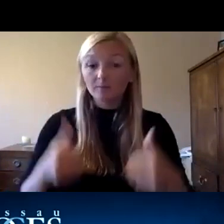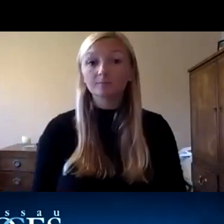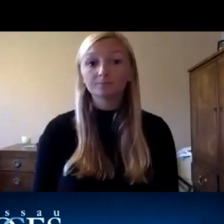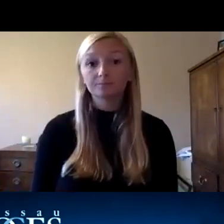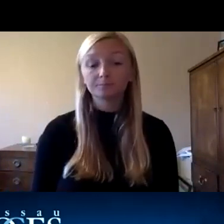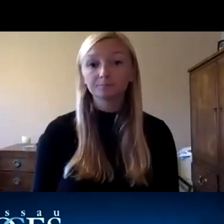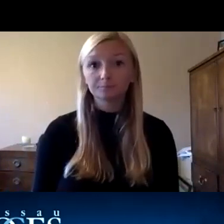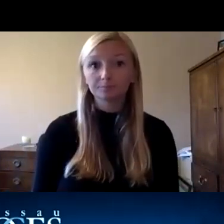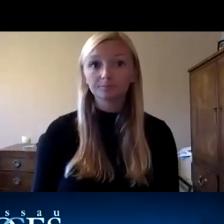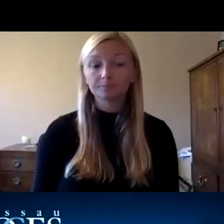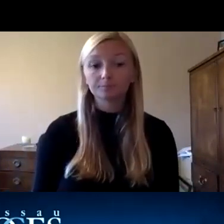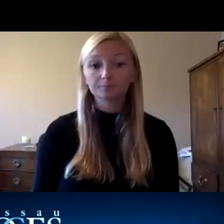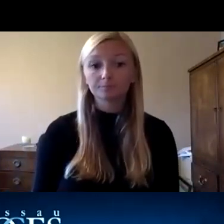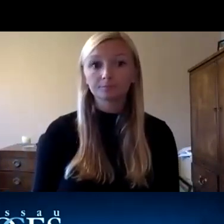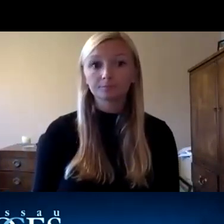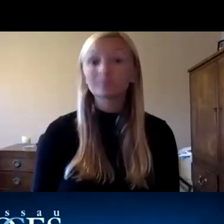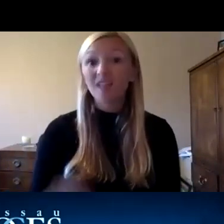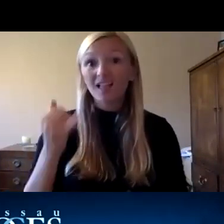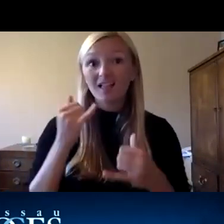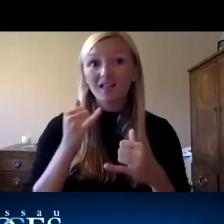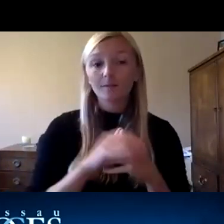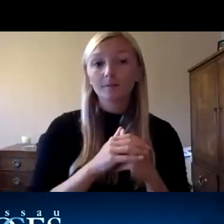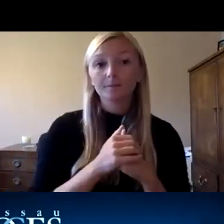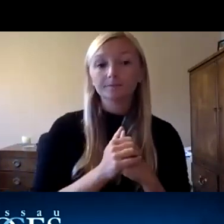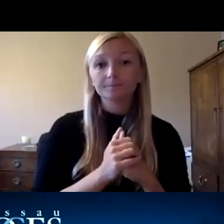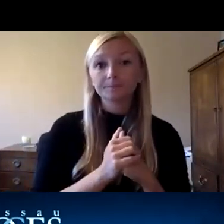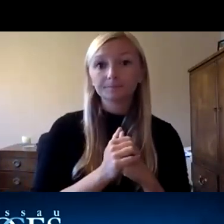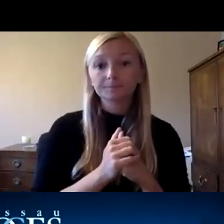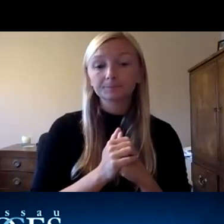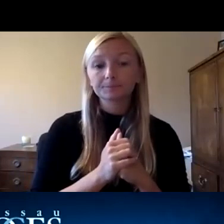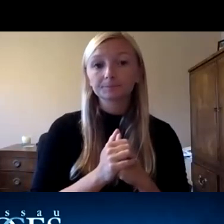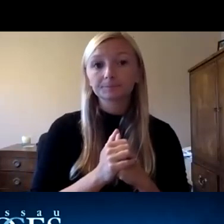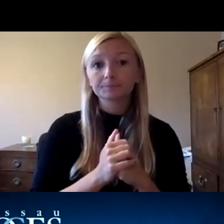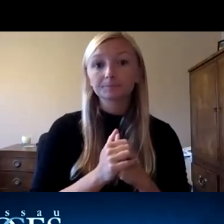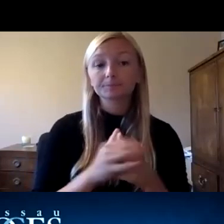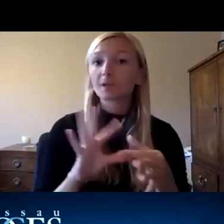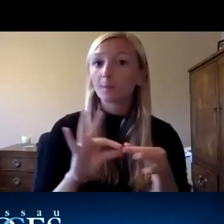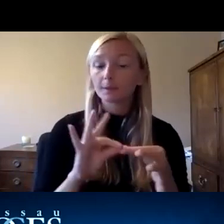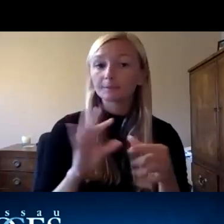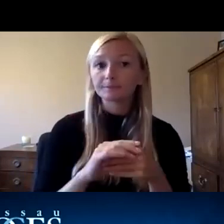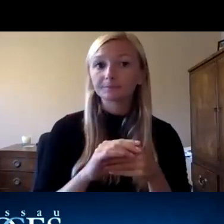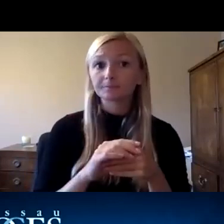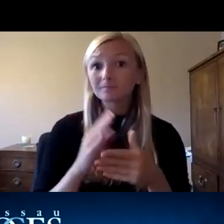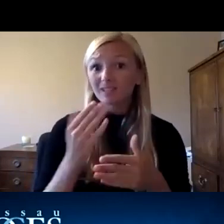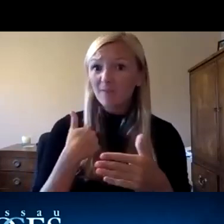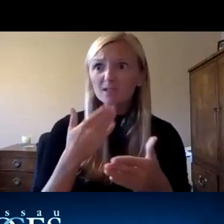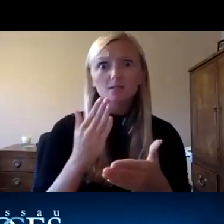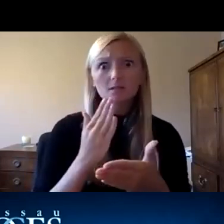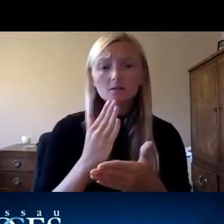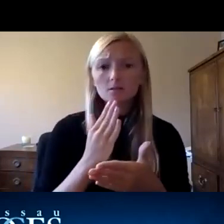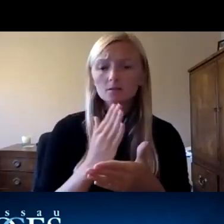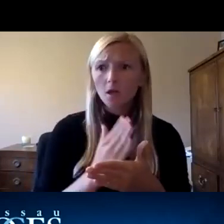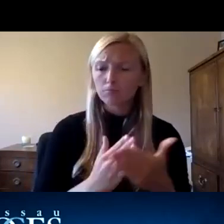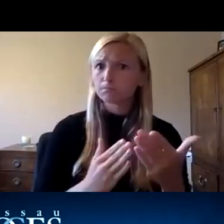so glass caps caps are is um commenting there have been some really innovative school